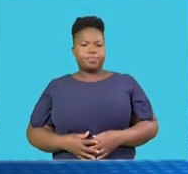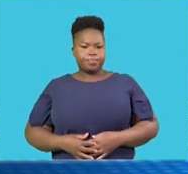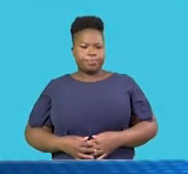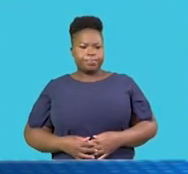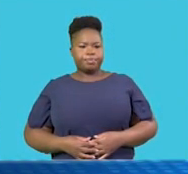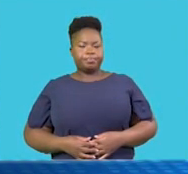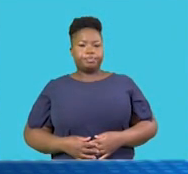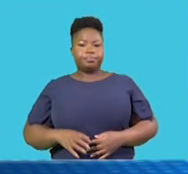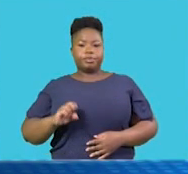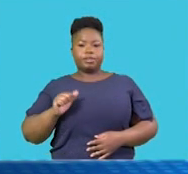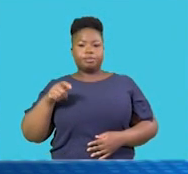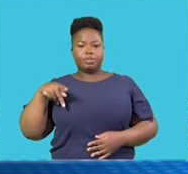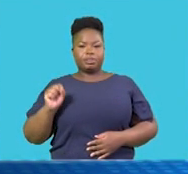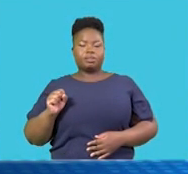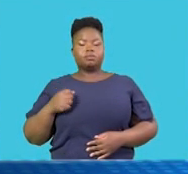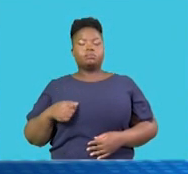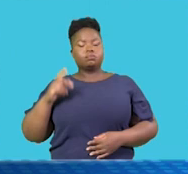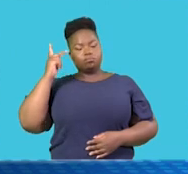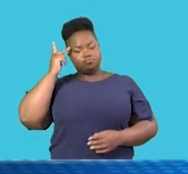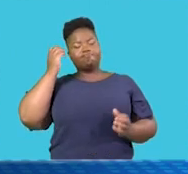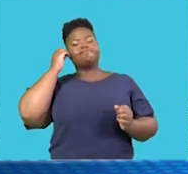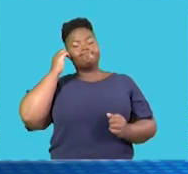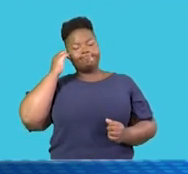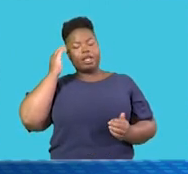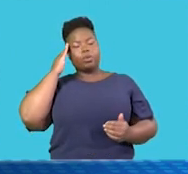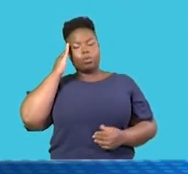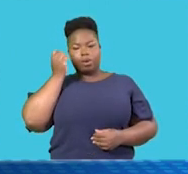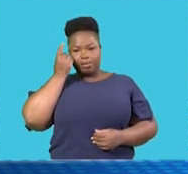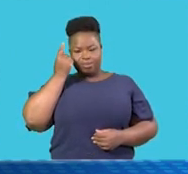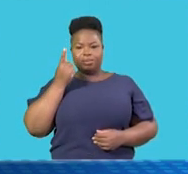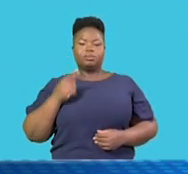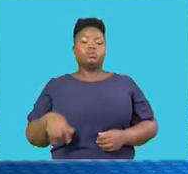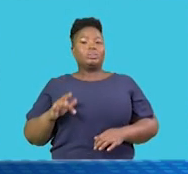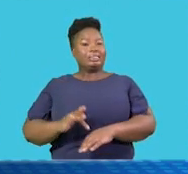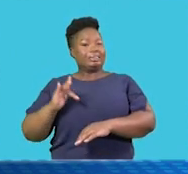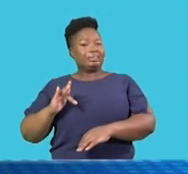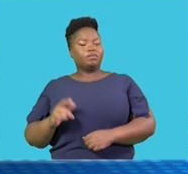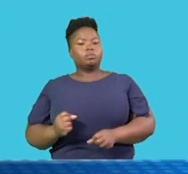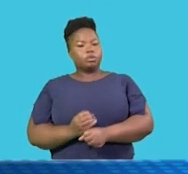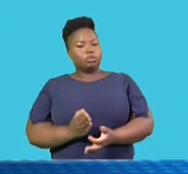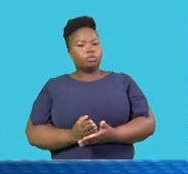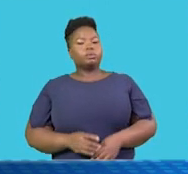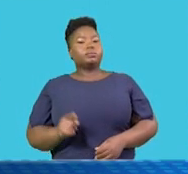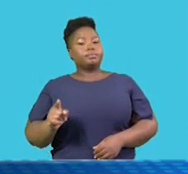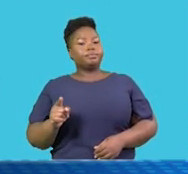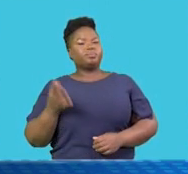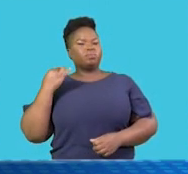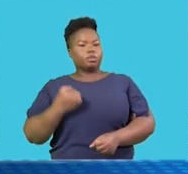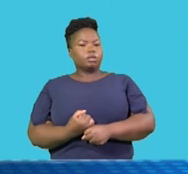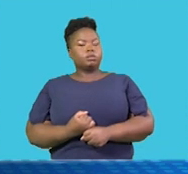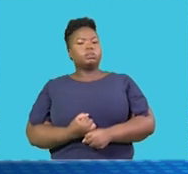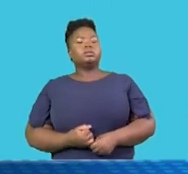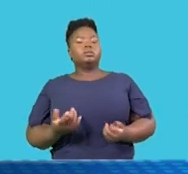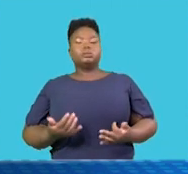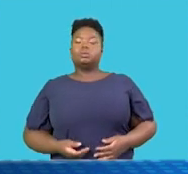The SAPS acknowledges and understands that this is a very sensitive matter. We would like to assure families and the public that in the past year we